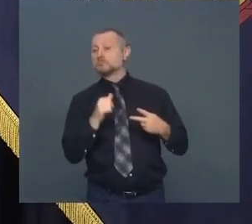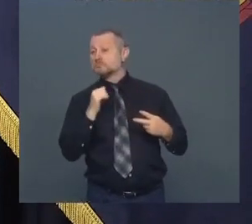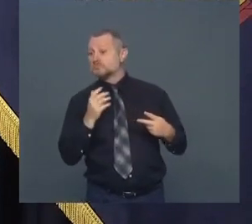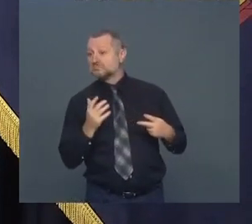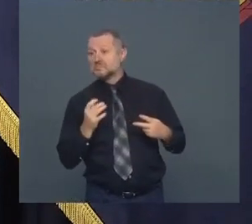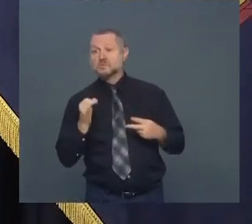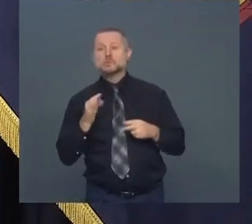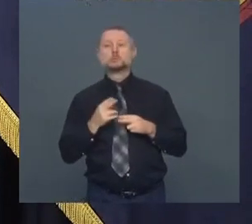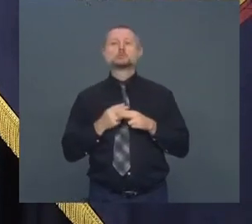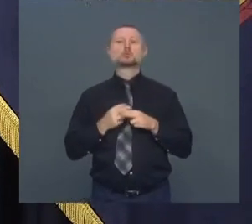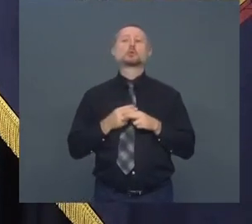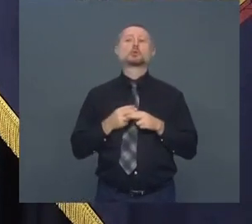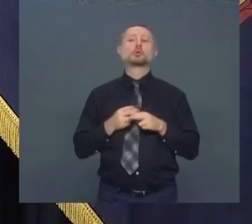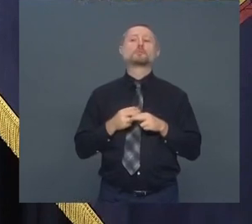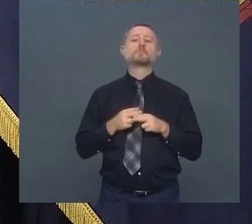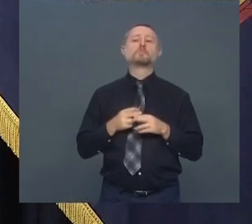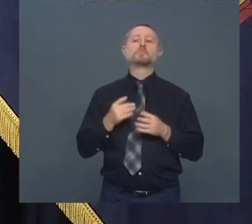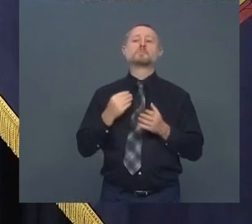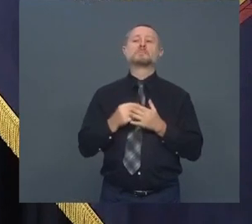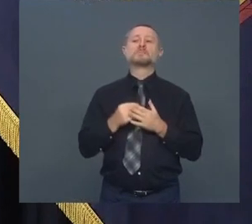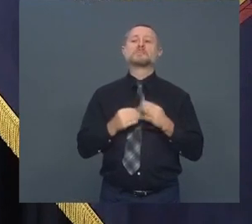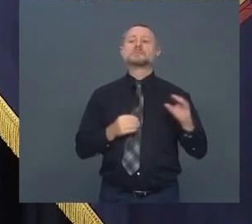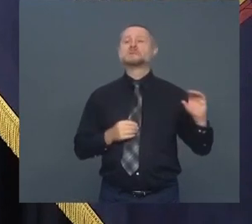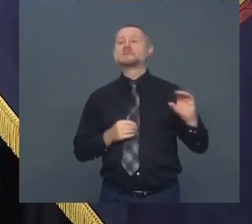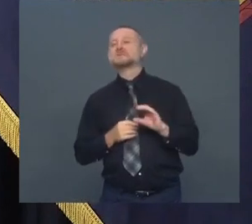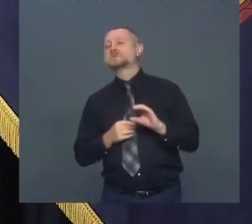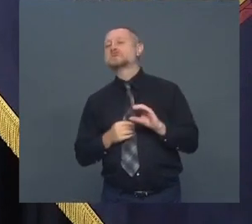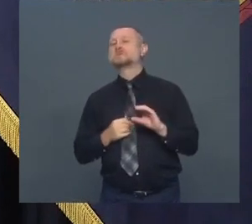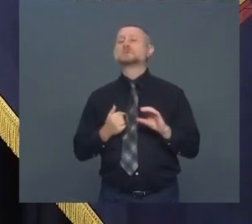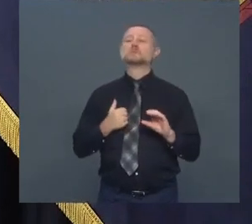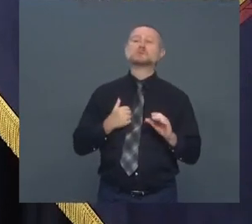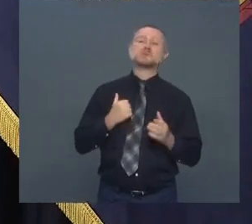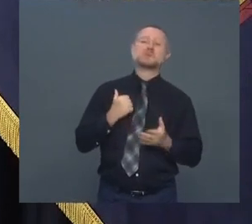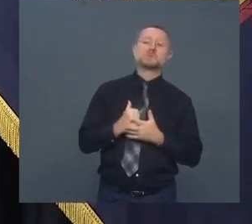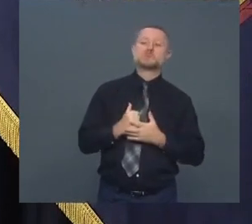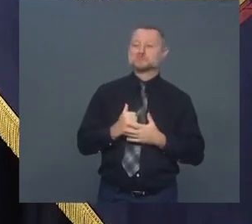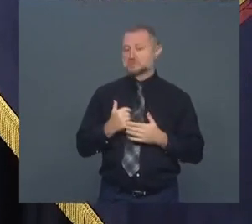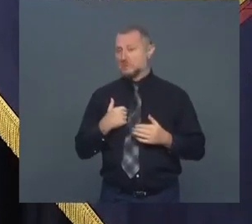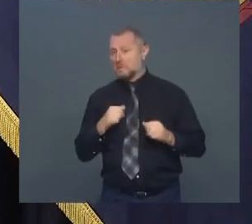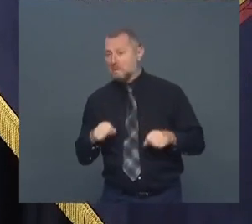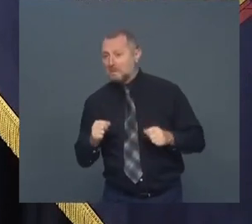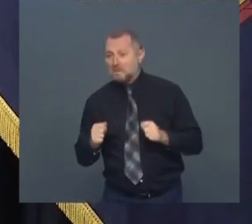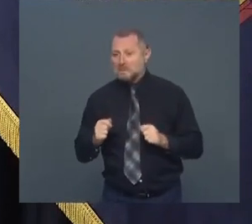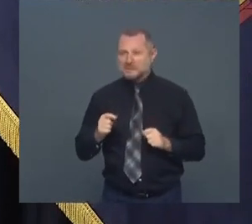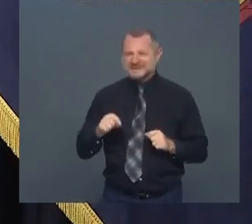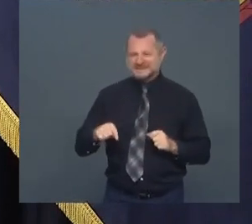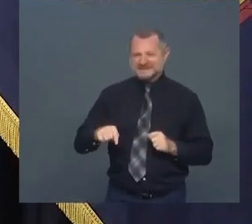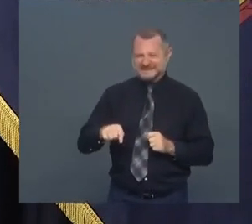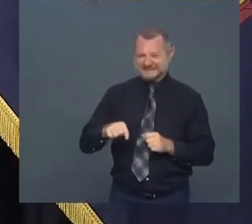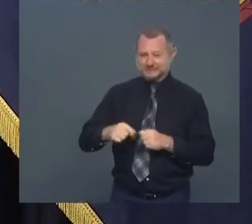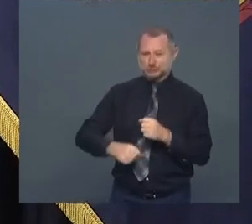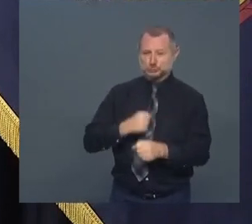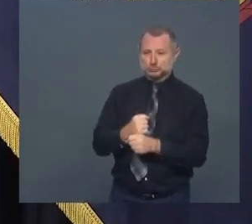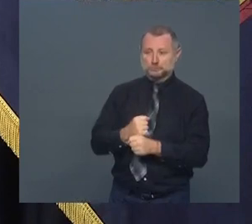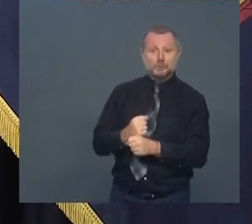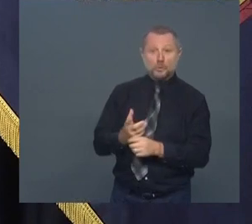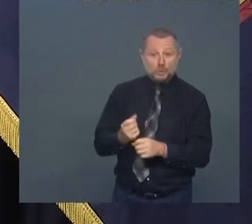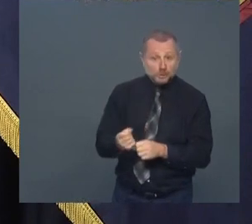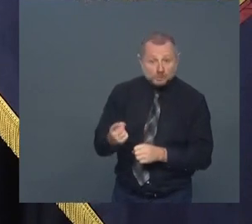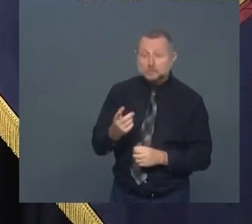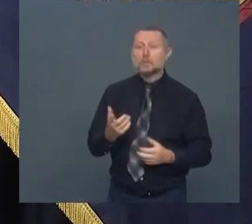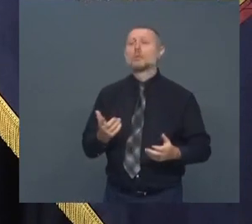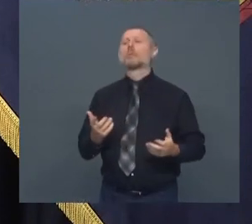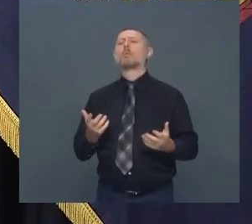federal relief just to get us to next year. I'm not giving up that there couldn't be short-term relief